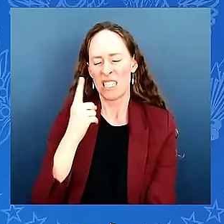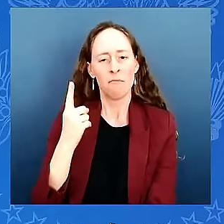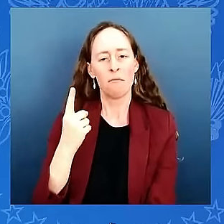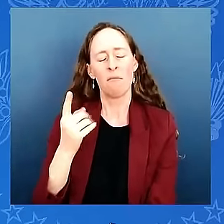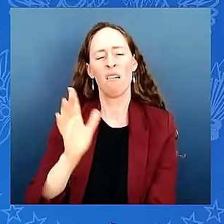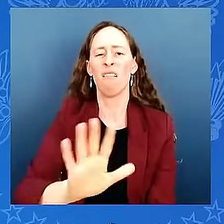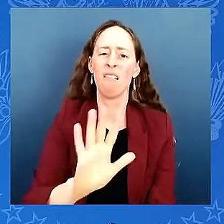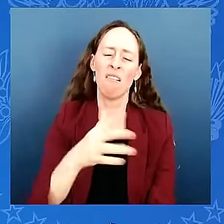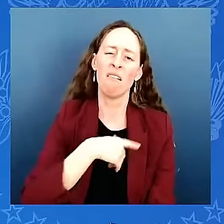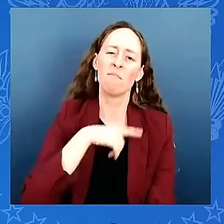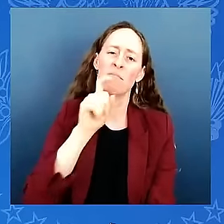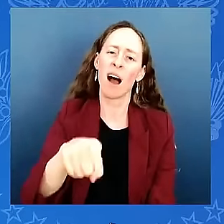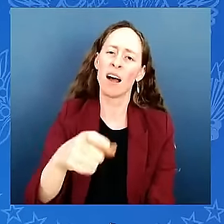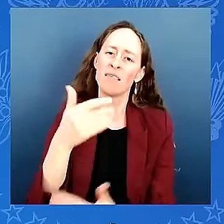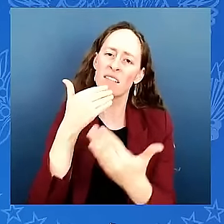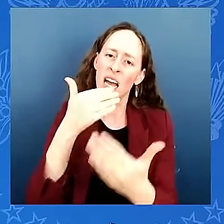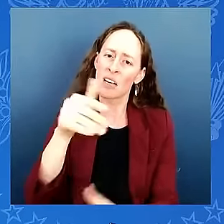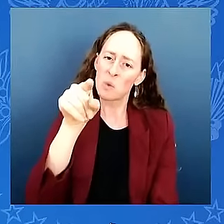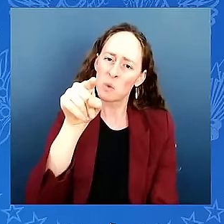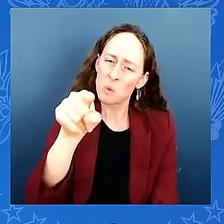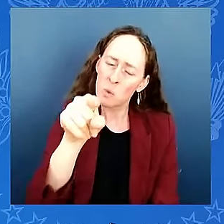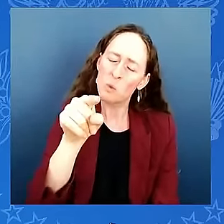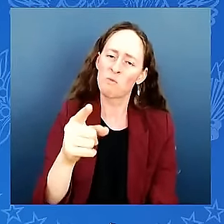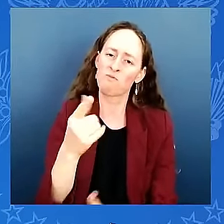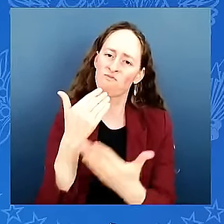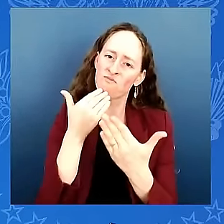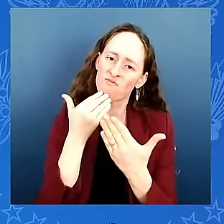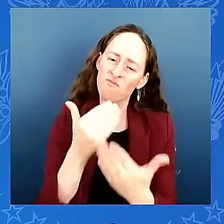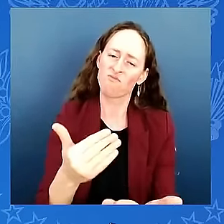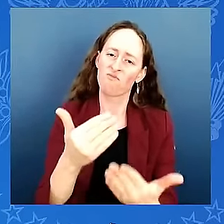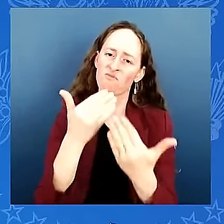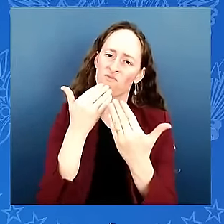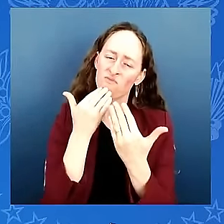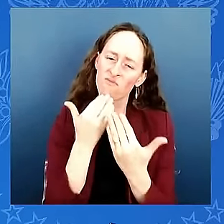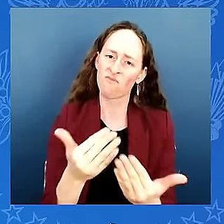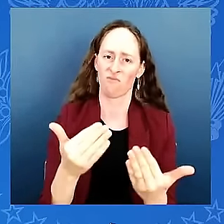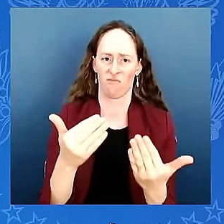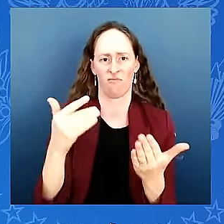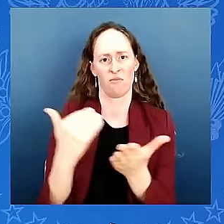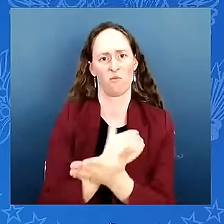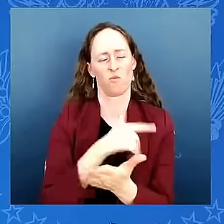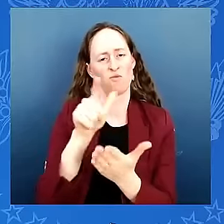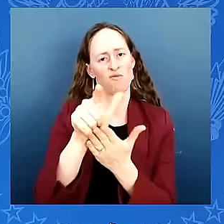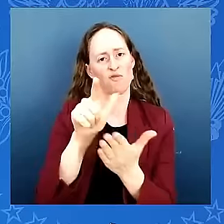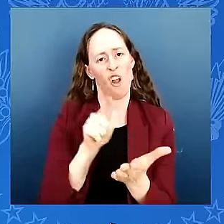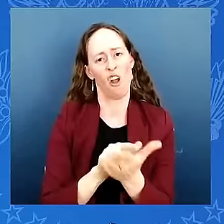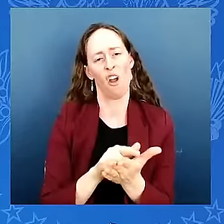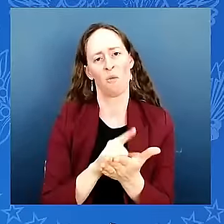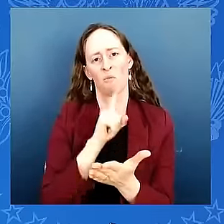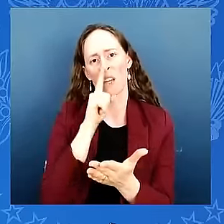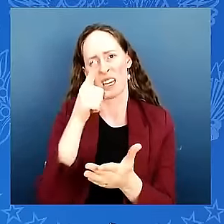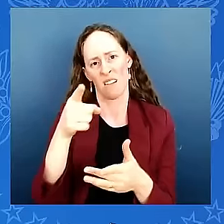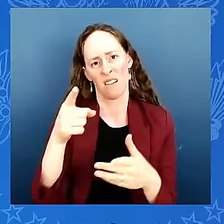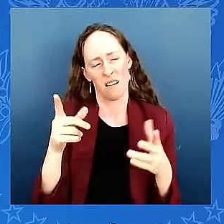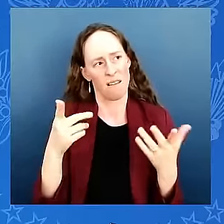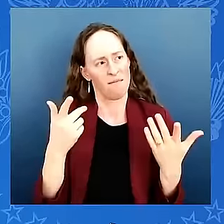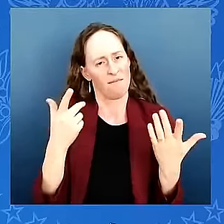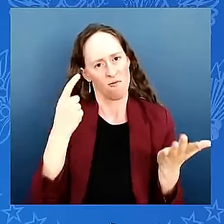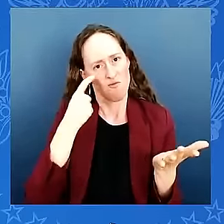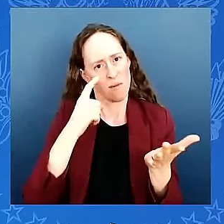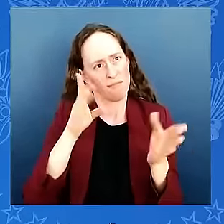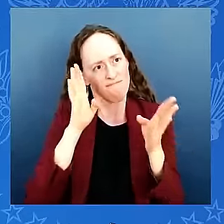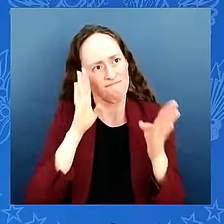thank you so so much for looking out for patients like me i have one important question what's your dog's name